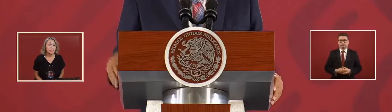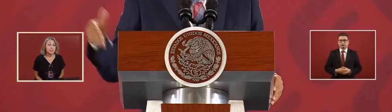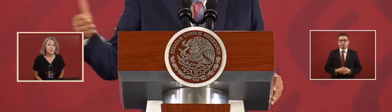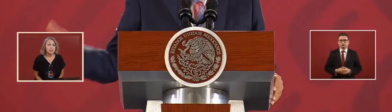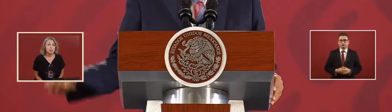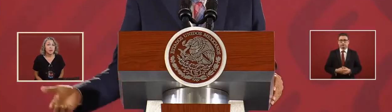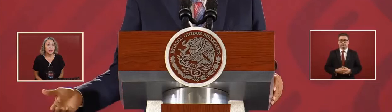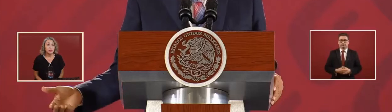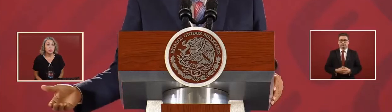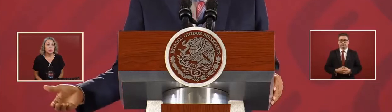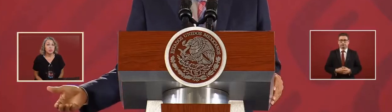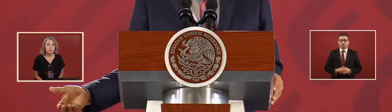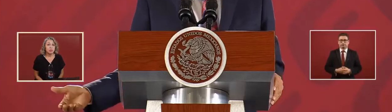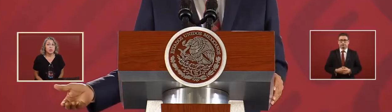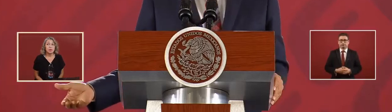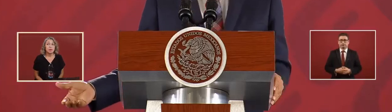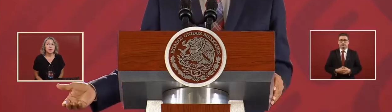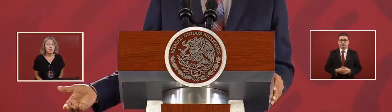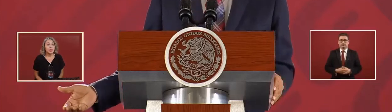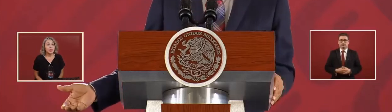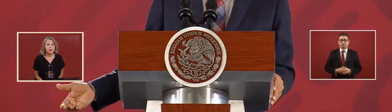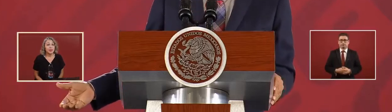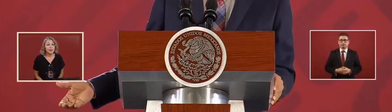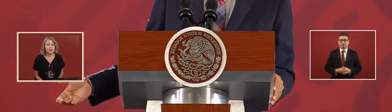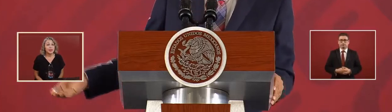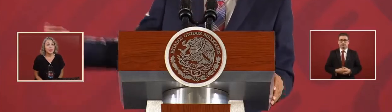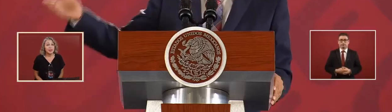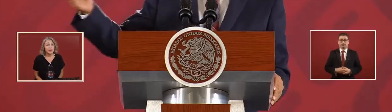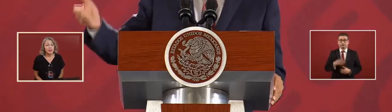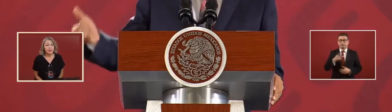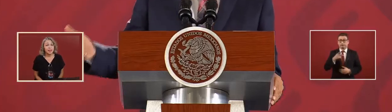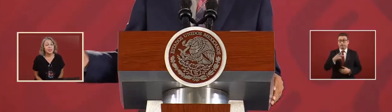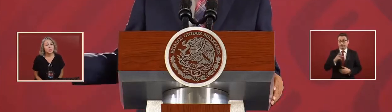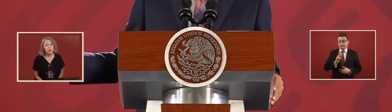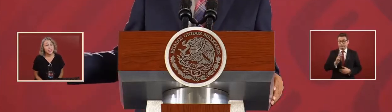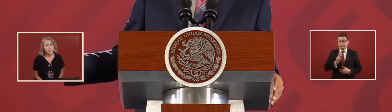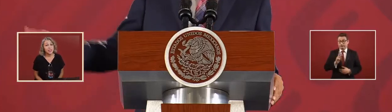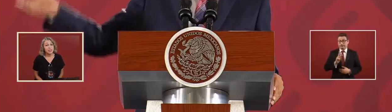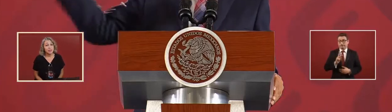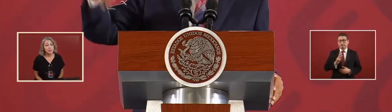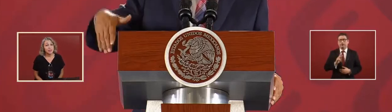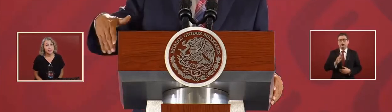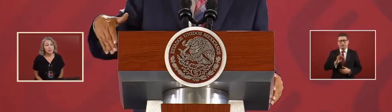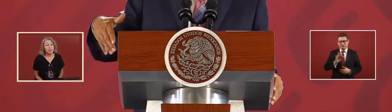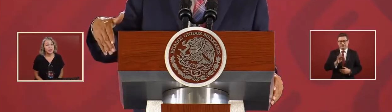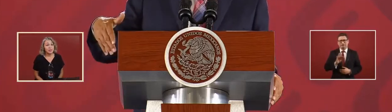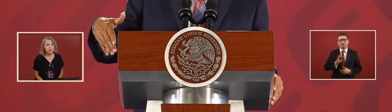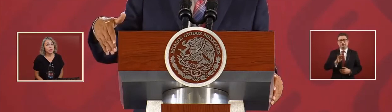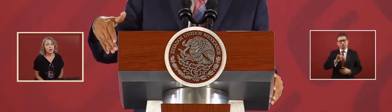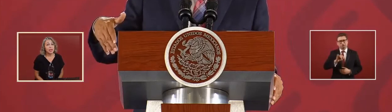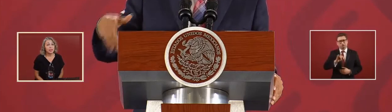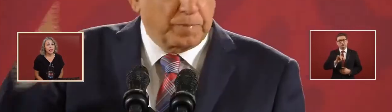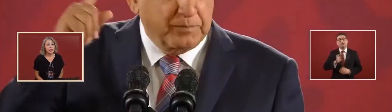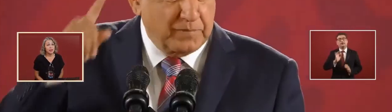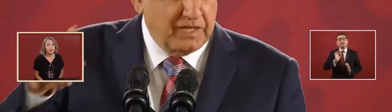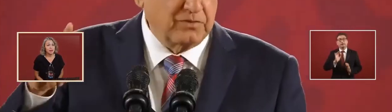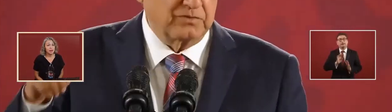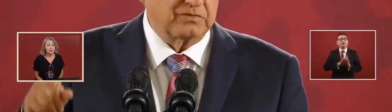But in the budget, if it were like that, the first thing